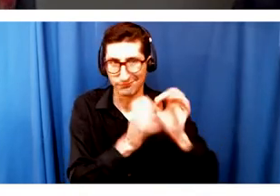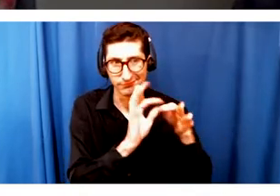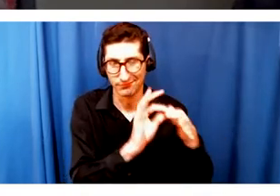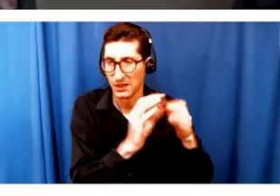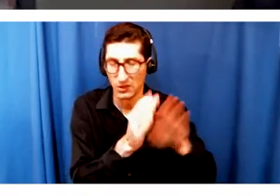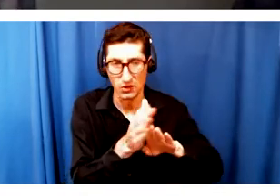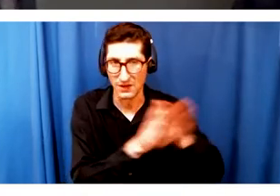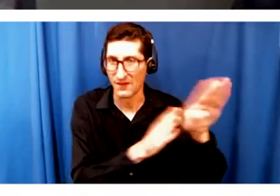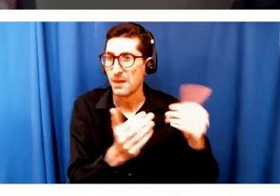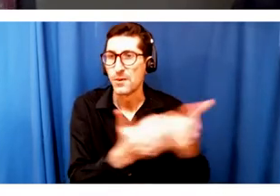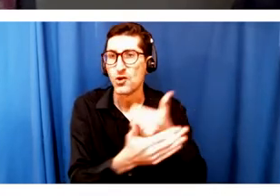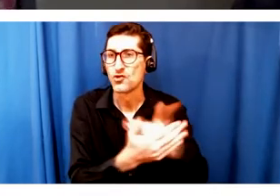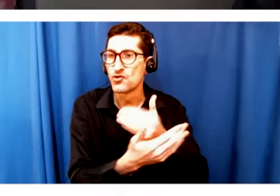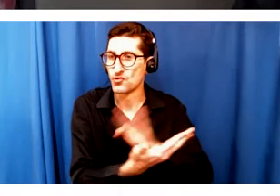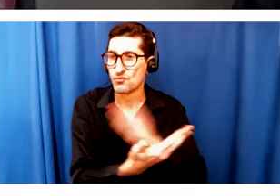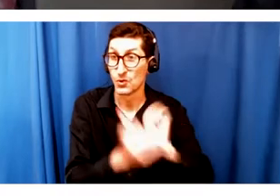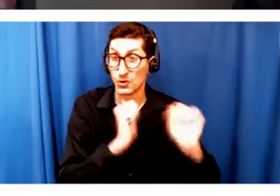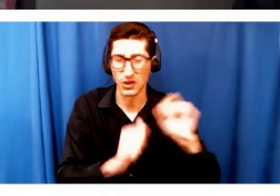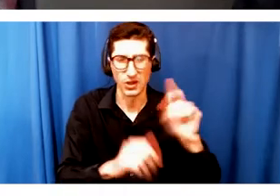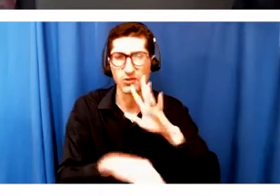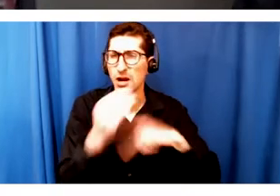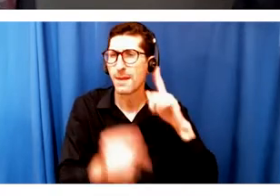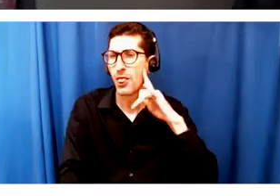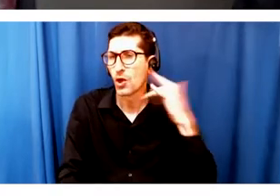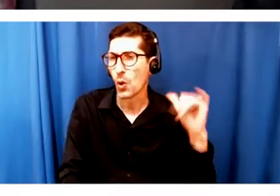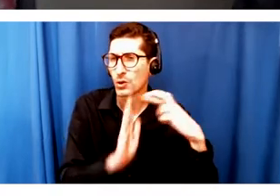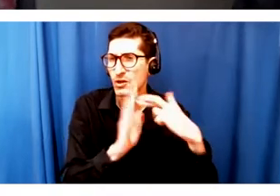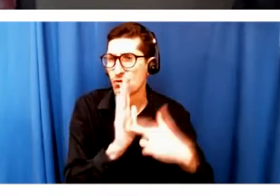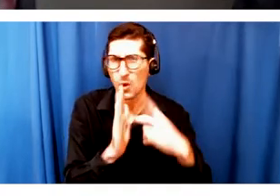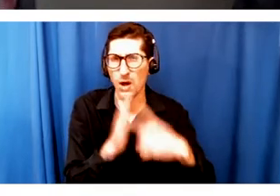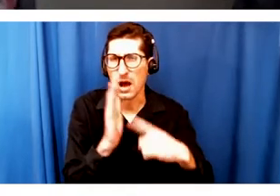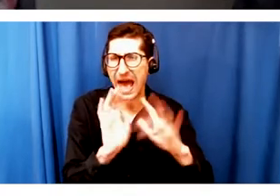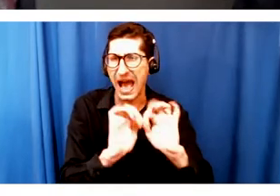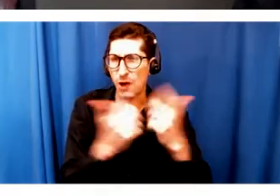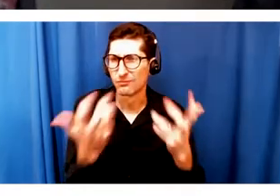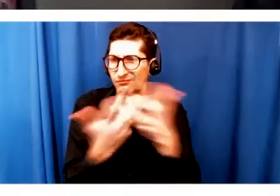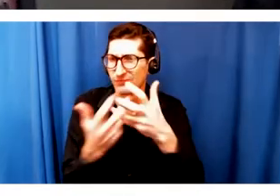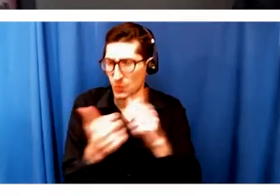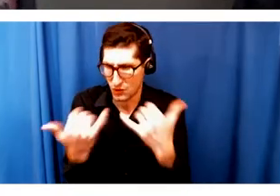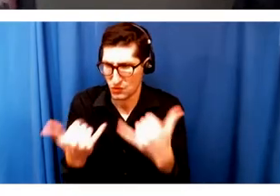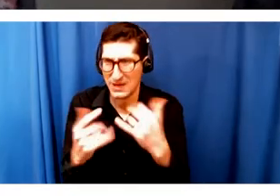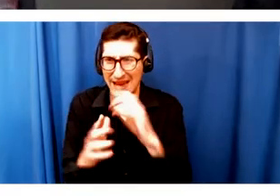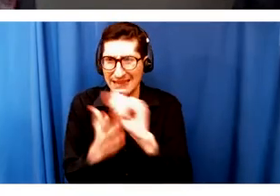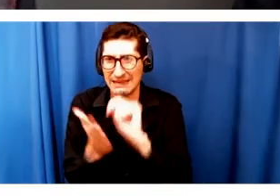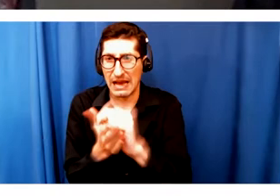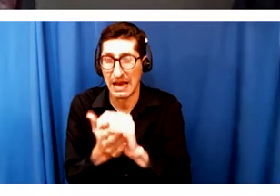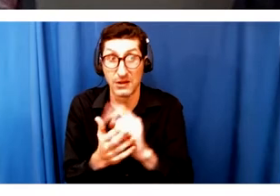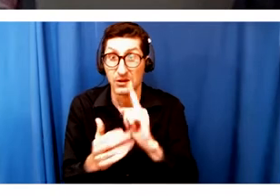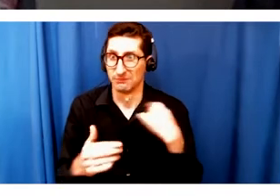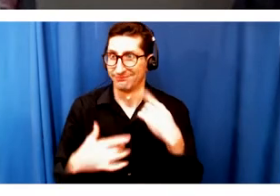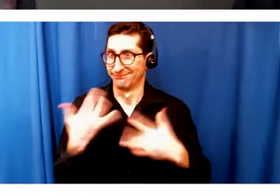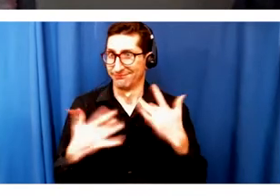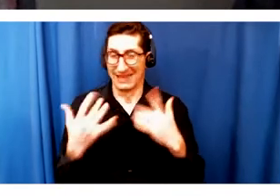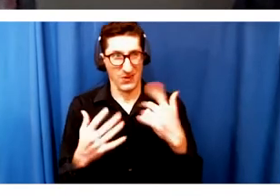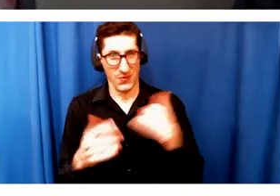rule means in this moment. So more information about that will be shared out soon, but it's very excited to be experimenting along